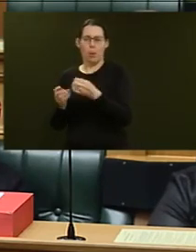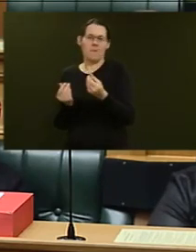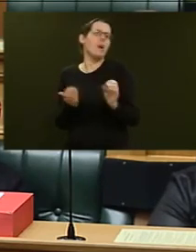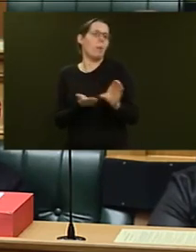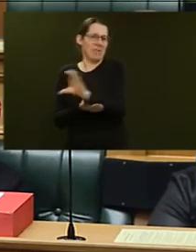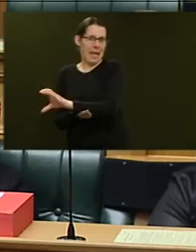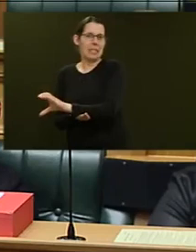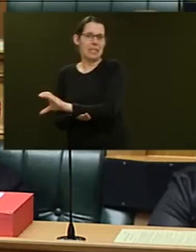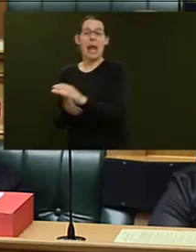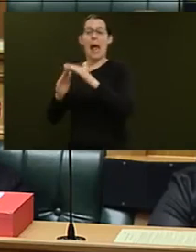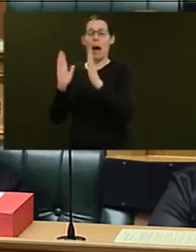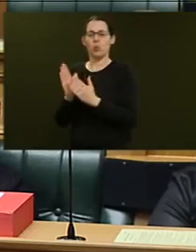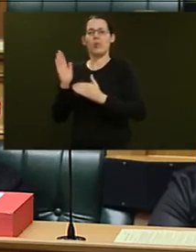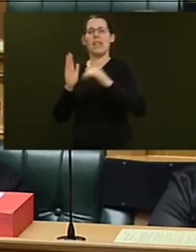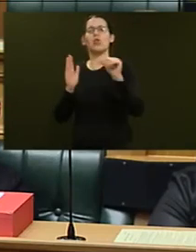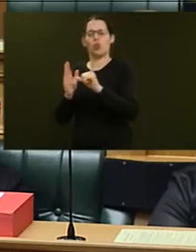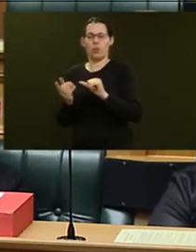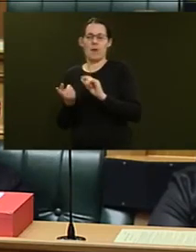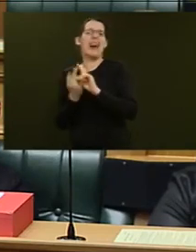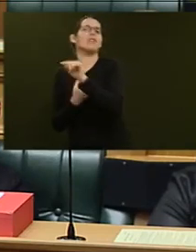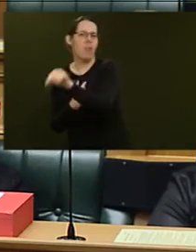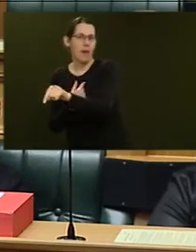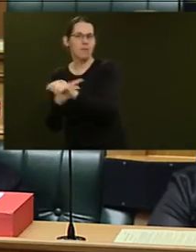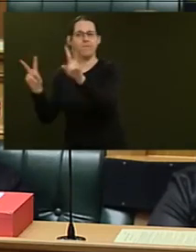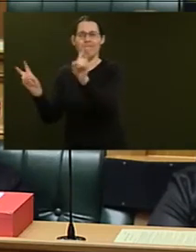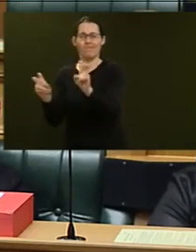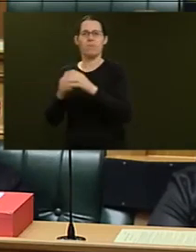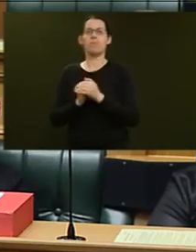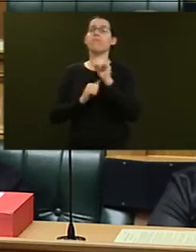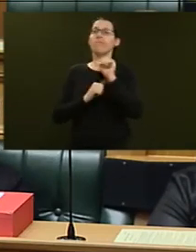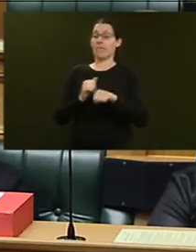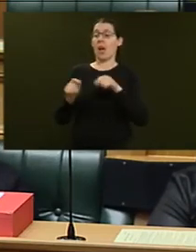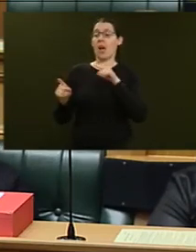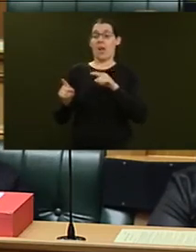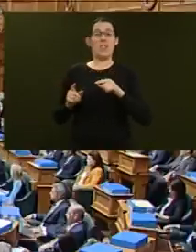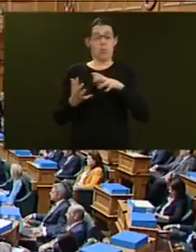Speaker, that's exactly what today's report does, and that quote is from Judith Collins.